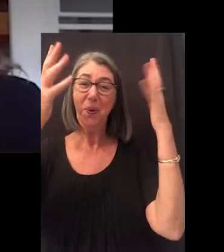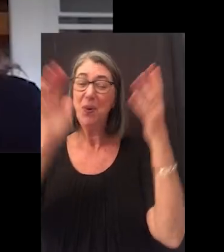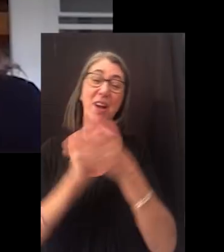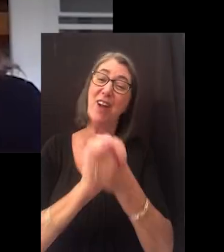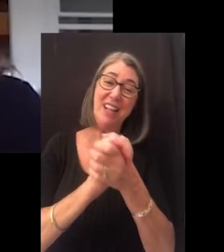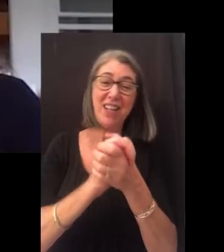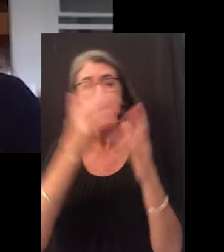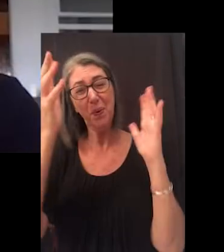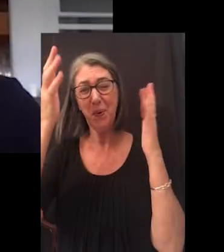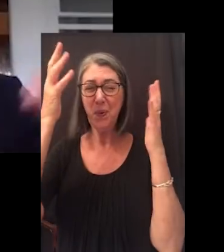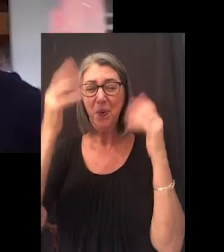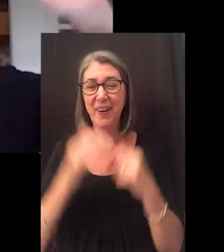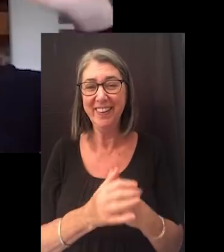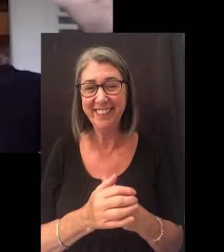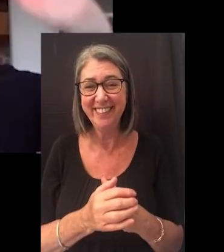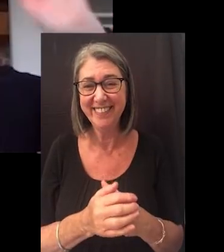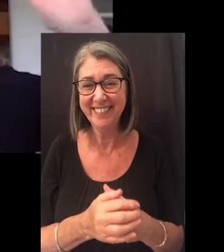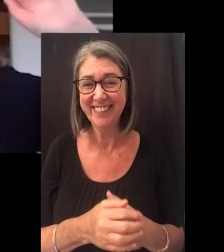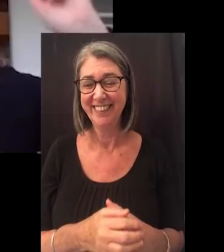Congratulations.